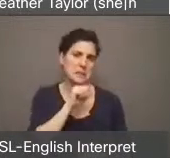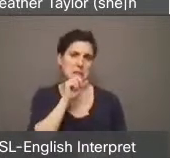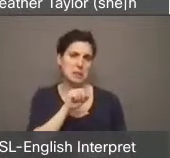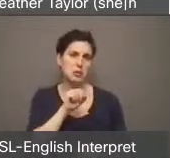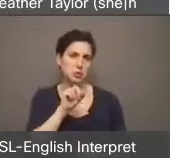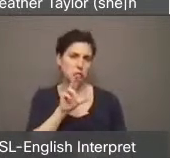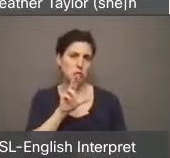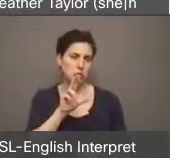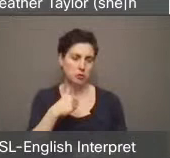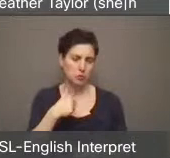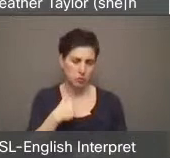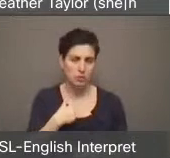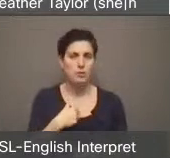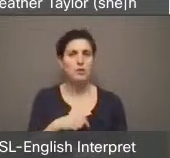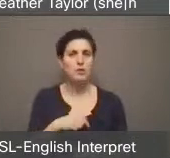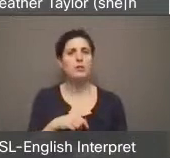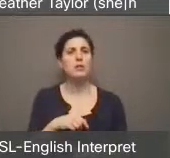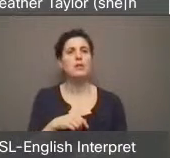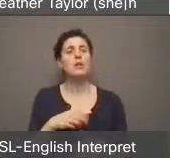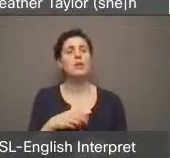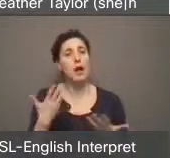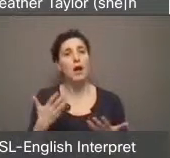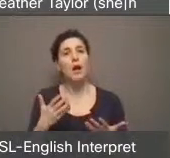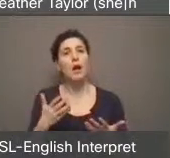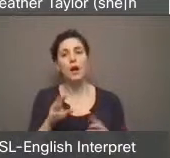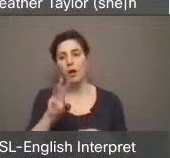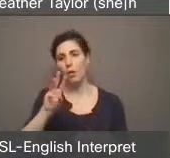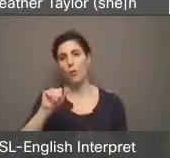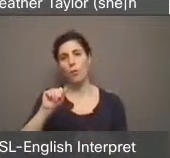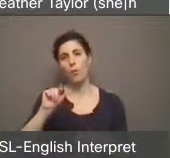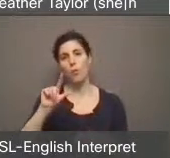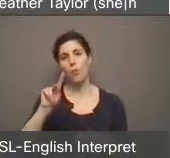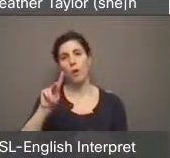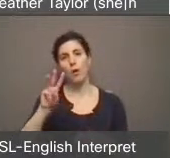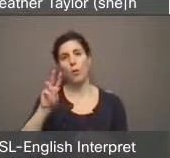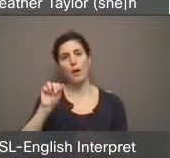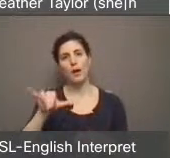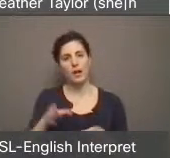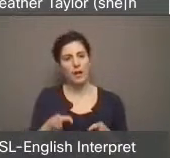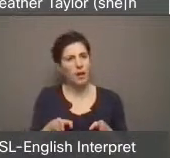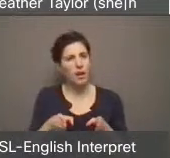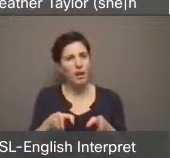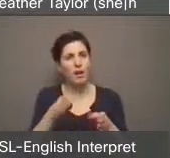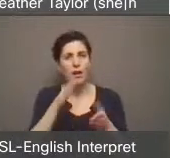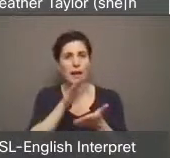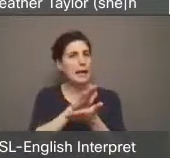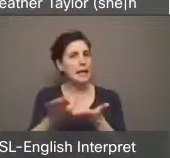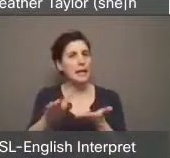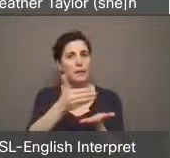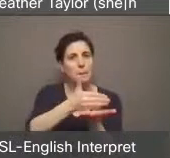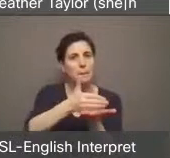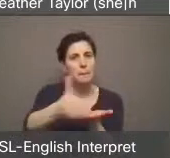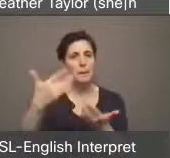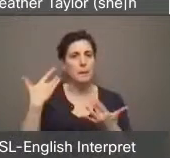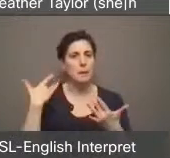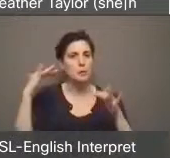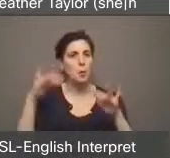everyday life are walkways, for example, that aren't cleaned in the wintertime. So that's both